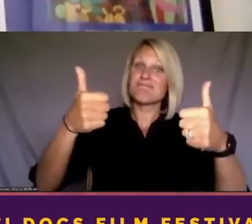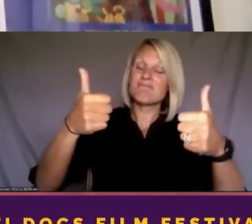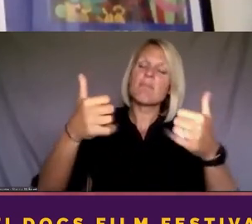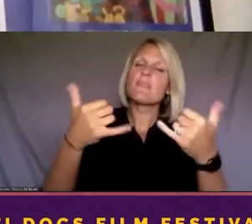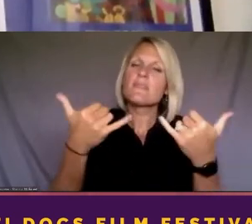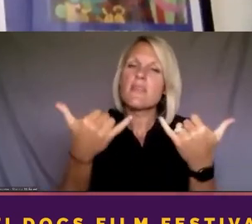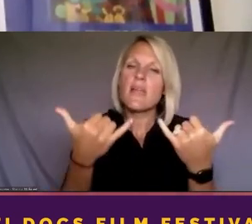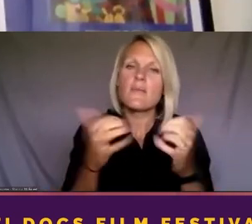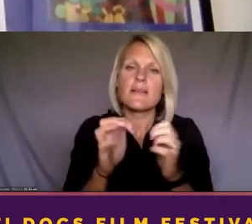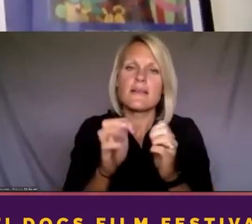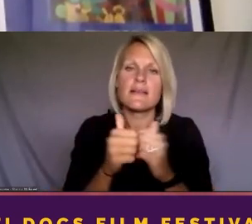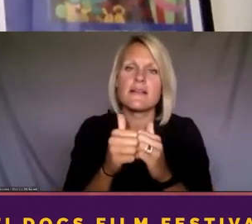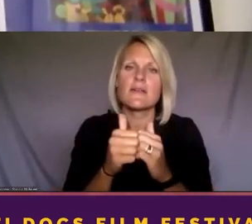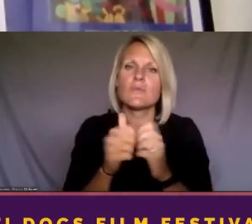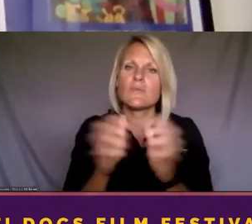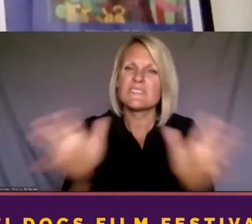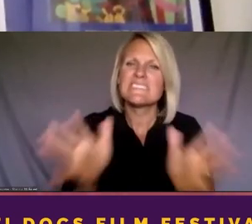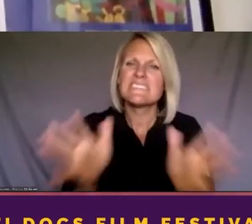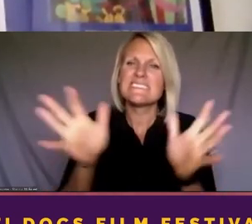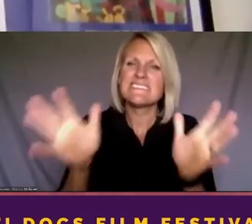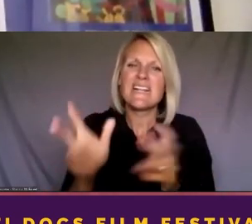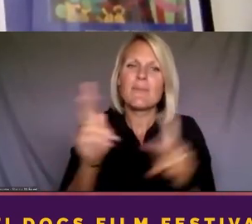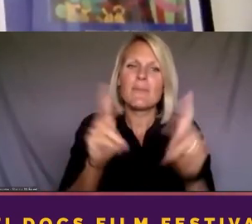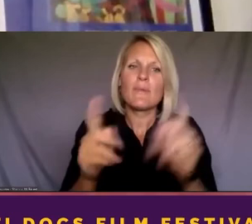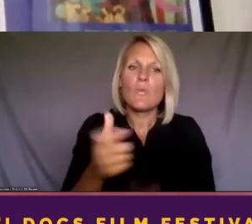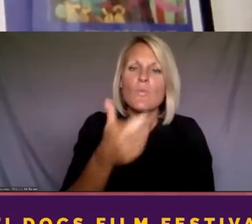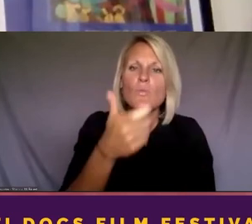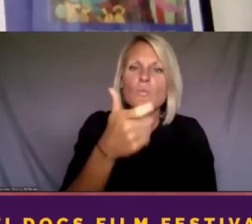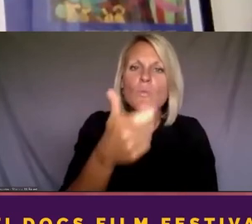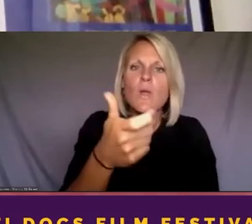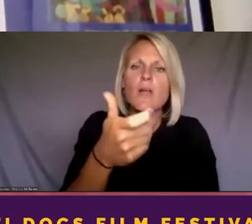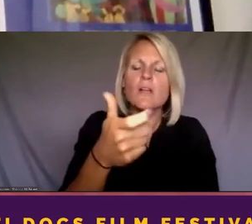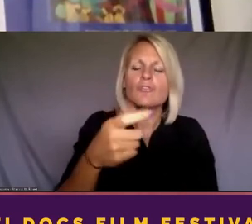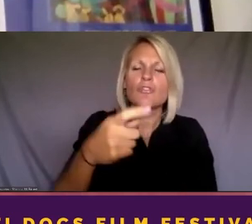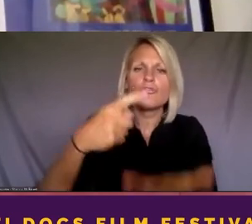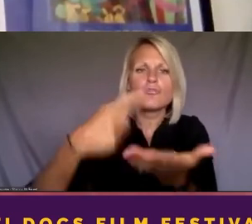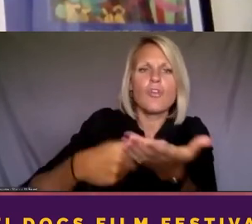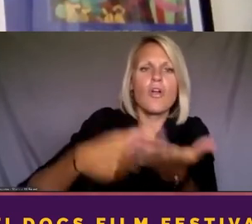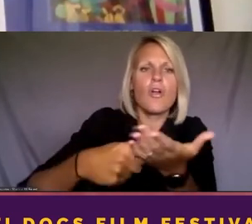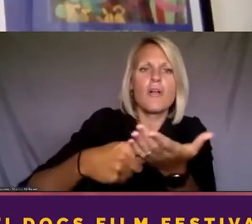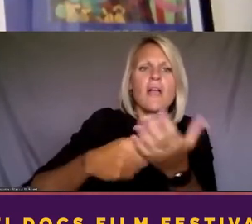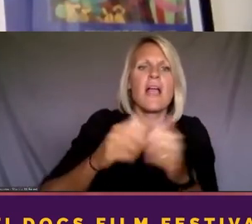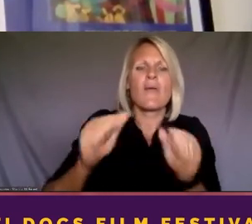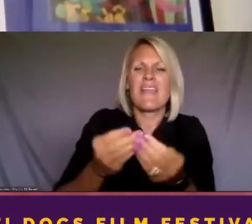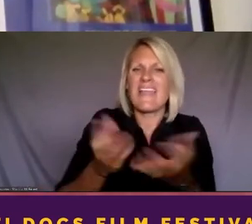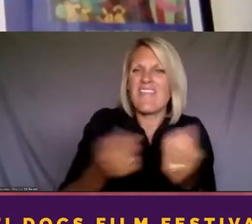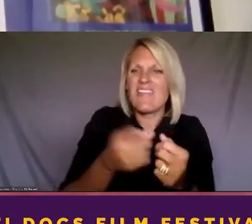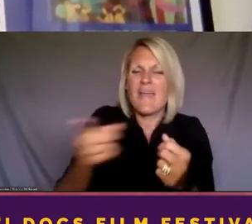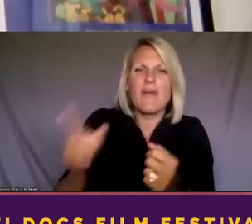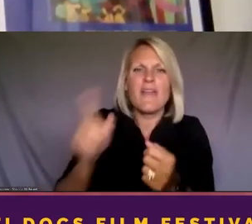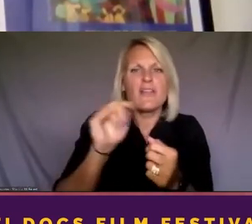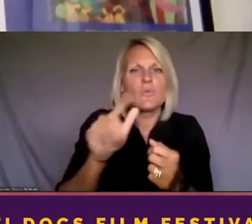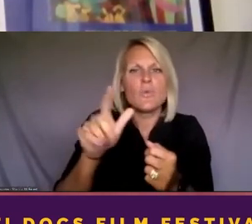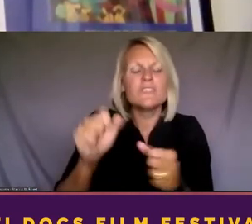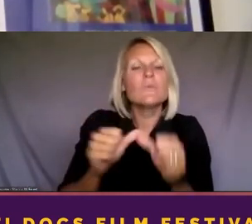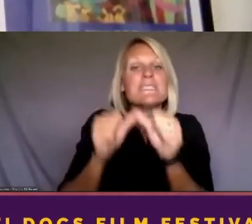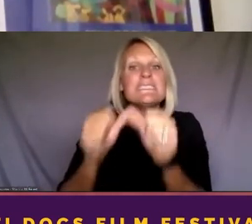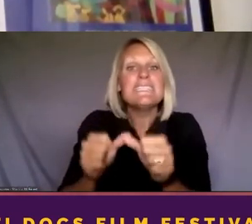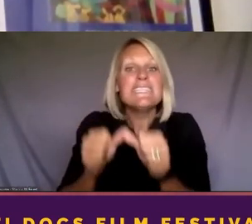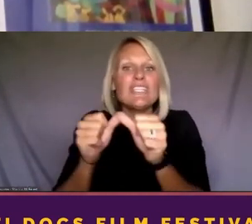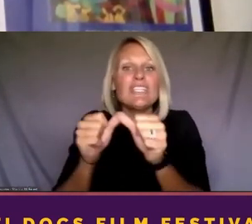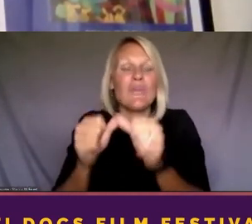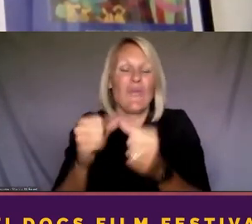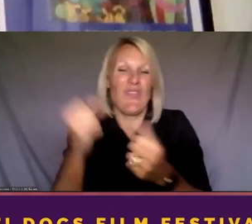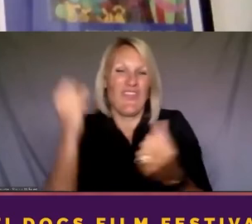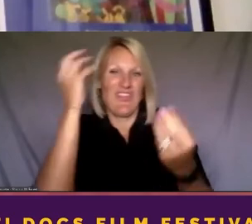possible to be watching this to be talking about this? How can we give them the tools that they can continue to think about this,